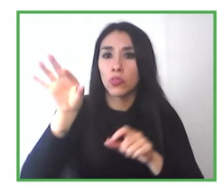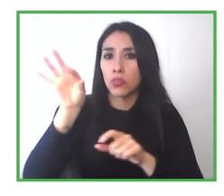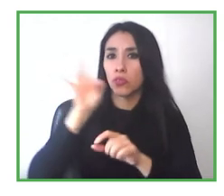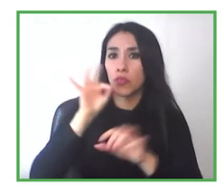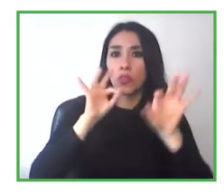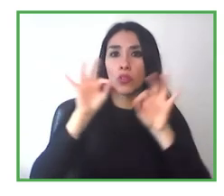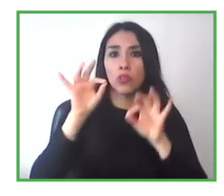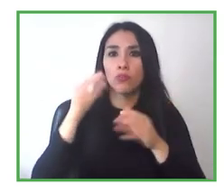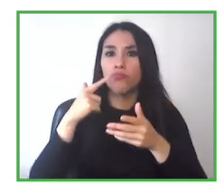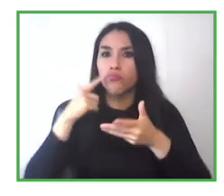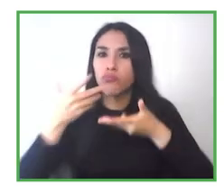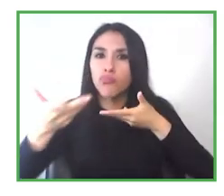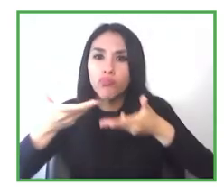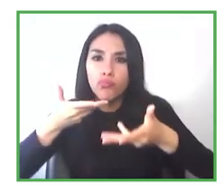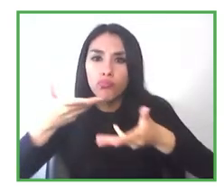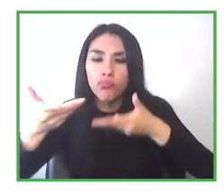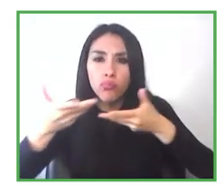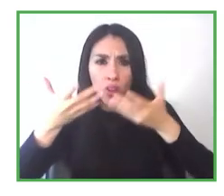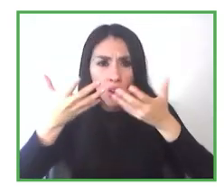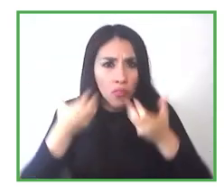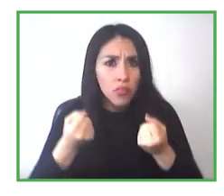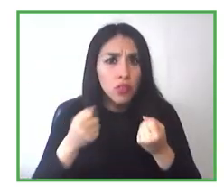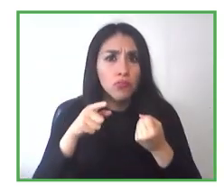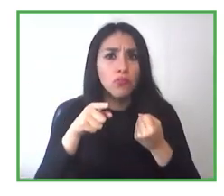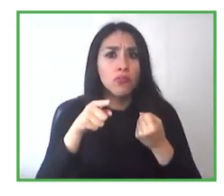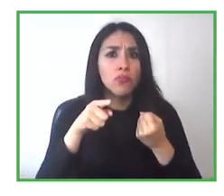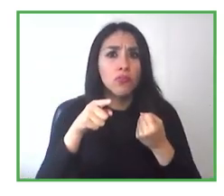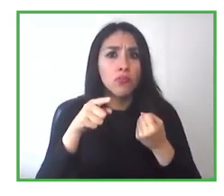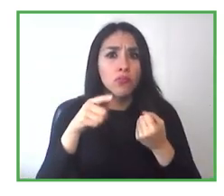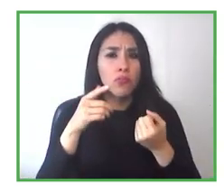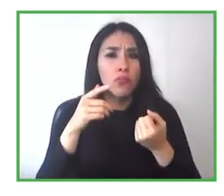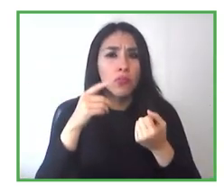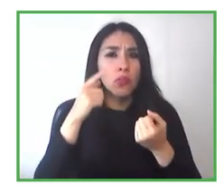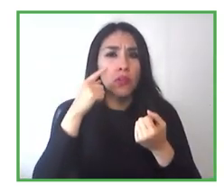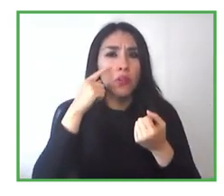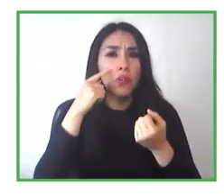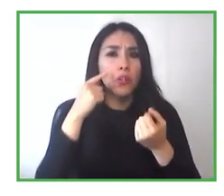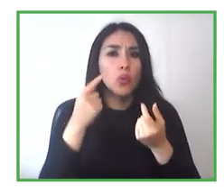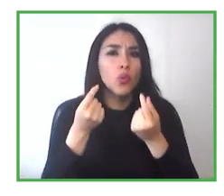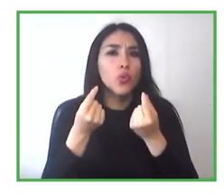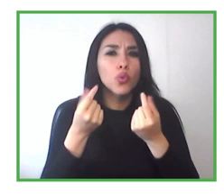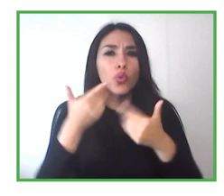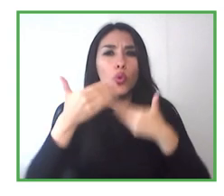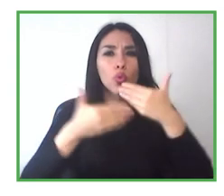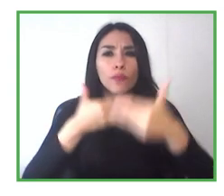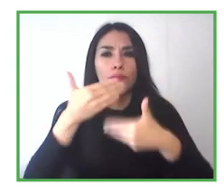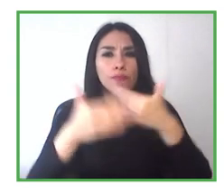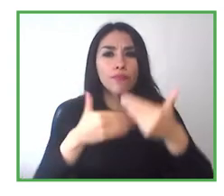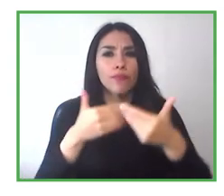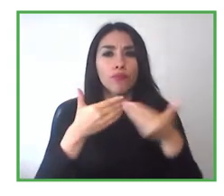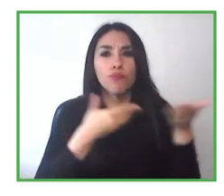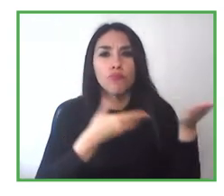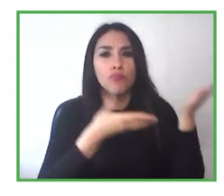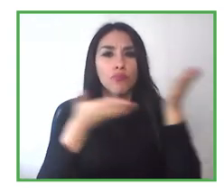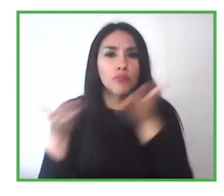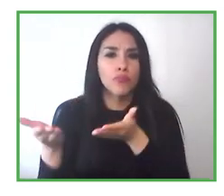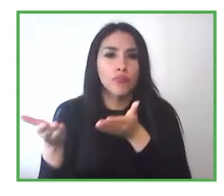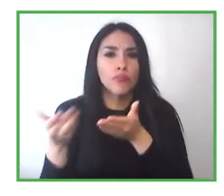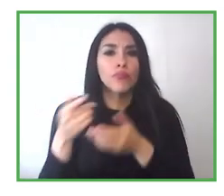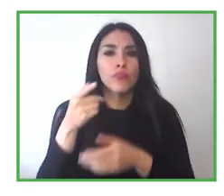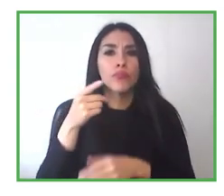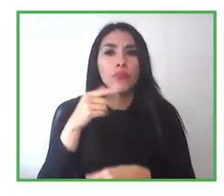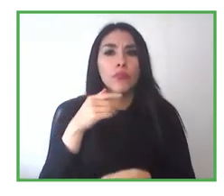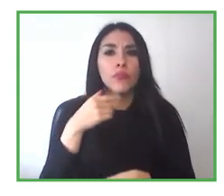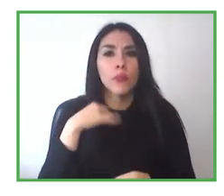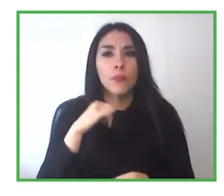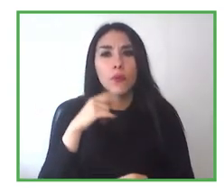the competent senses that the company requires to be more productive? Canova, I'll give